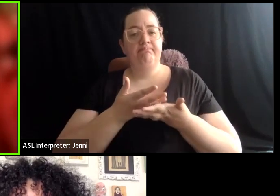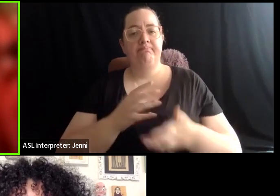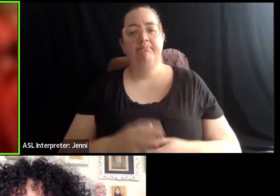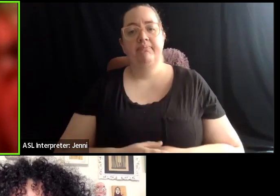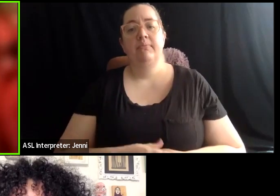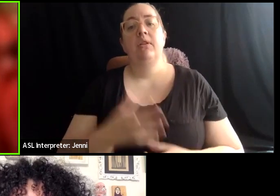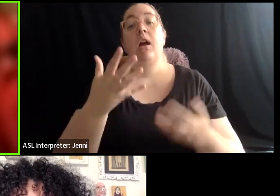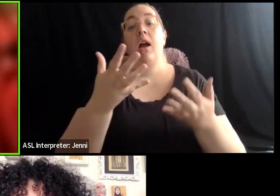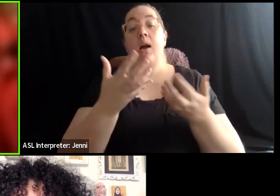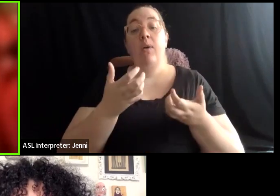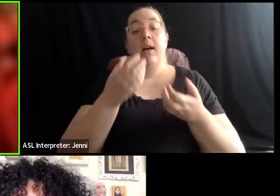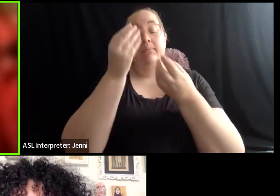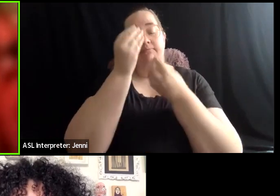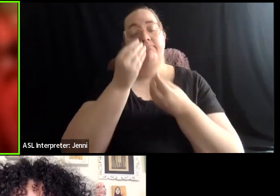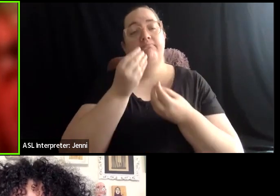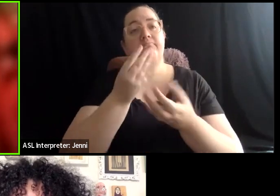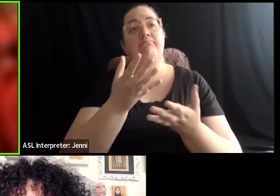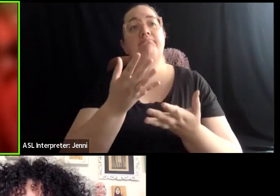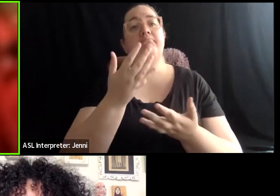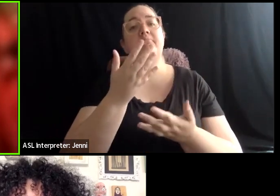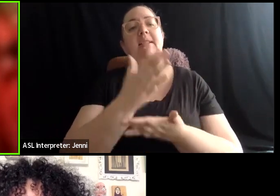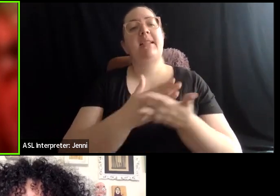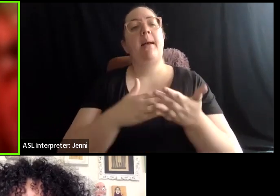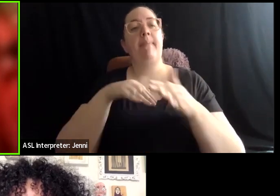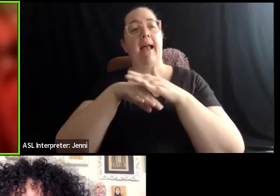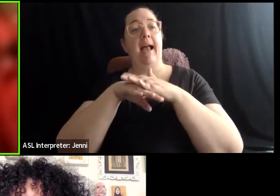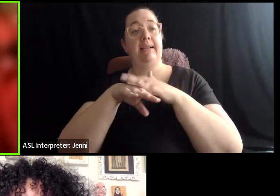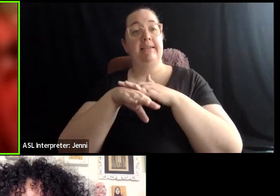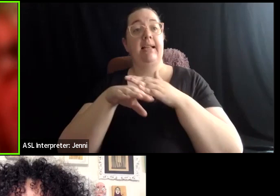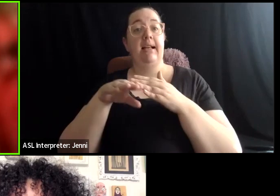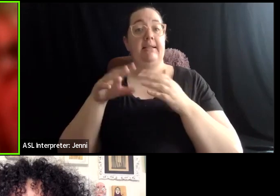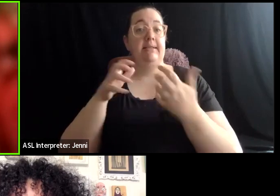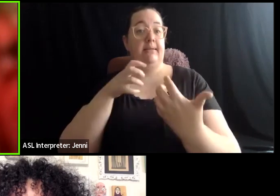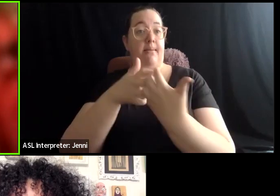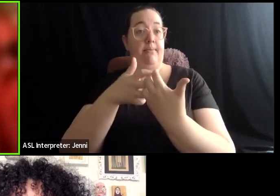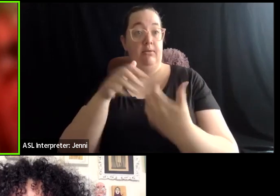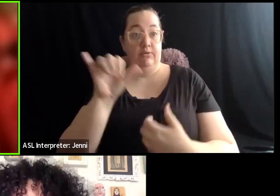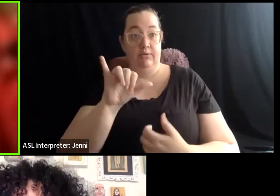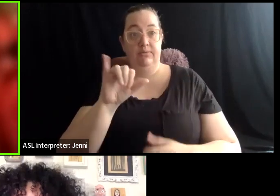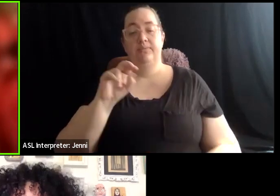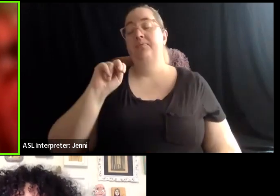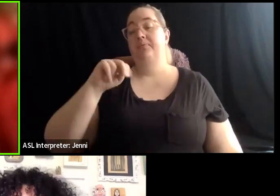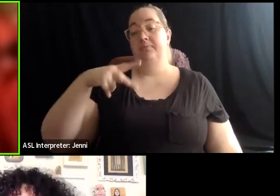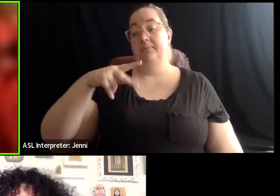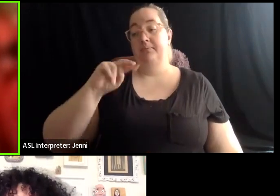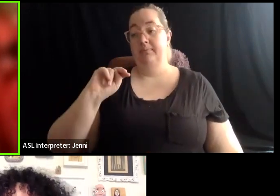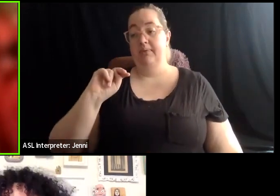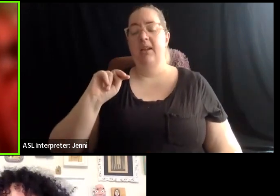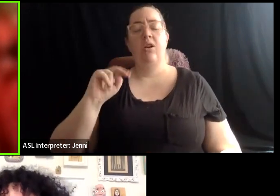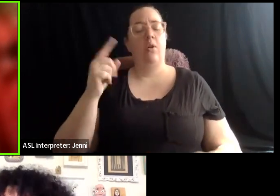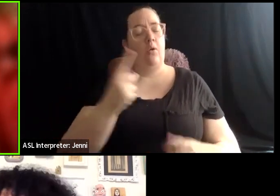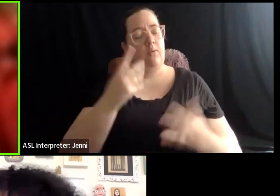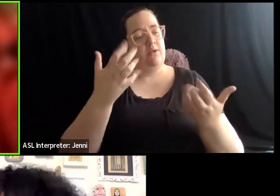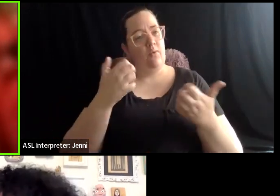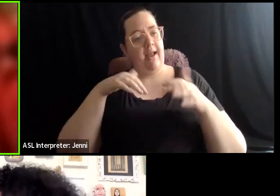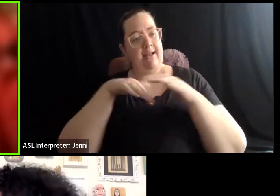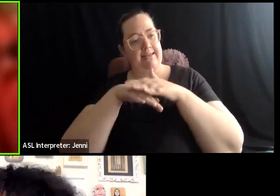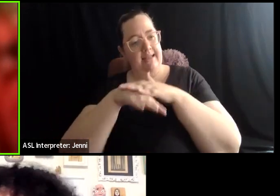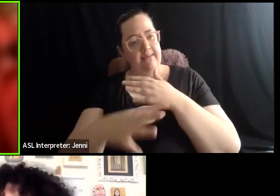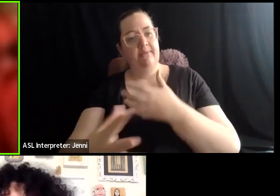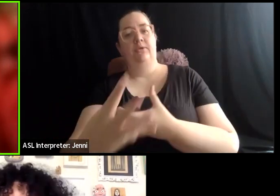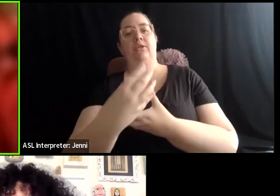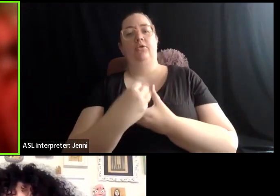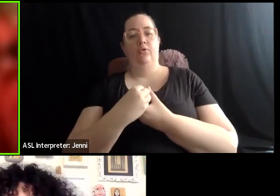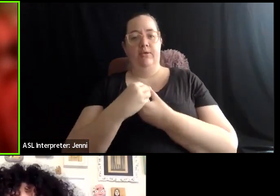as well that will be here throughout the conference. NPN is committed to hosting accessible and inclusive events.